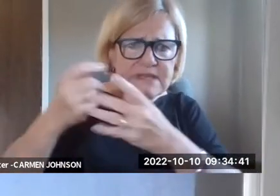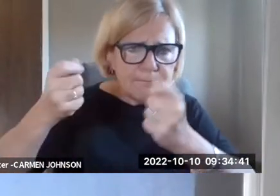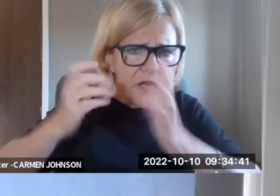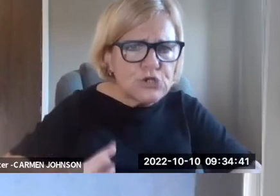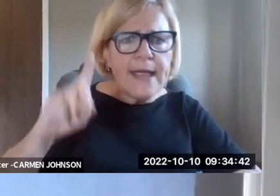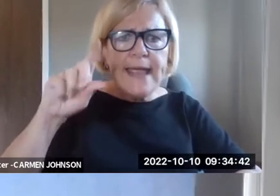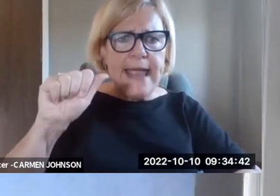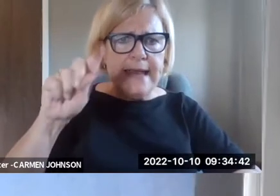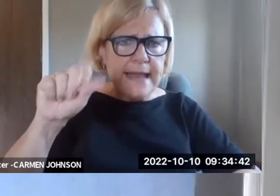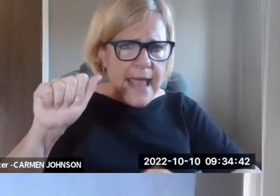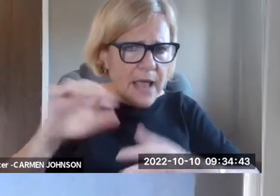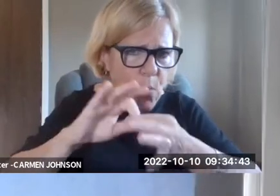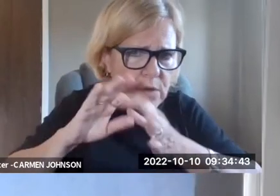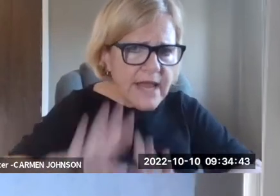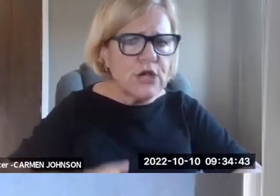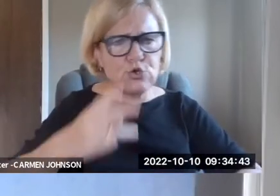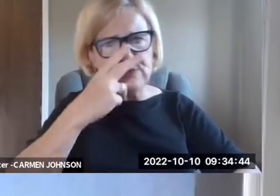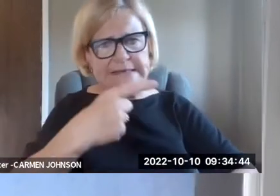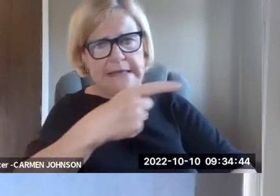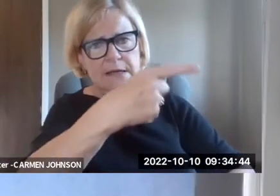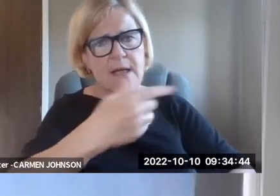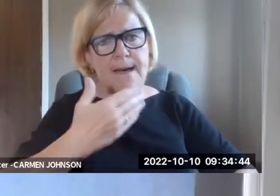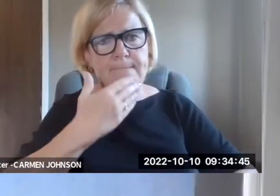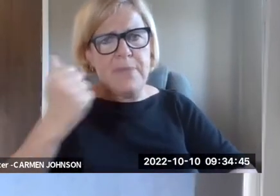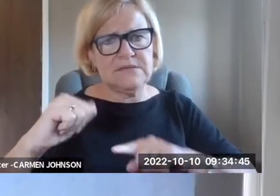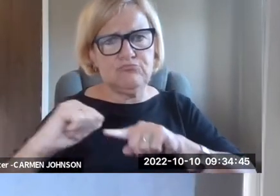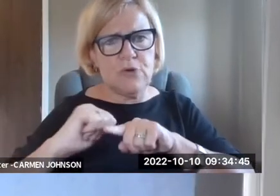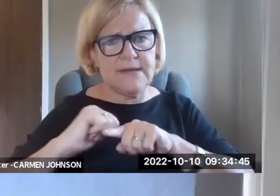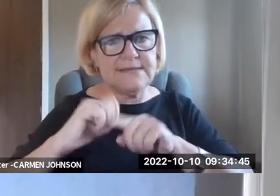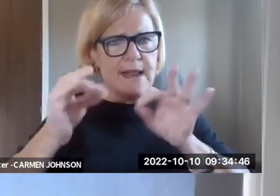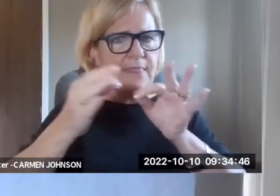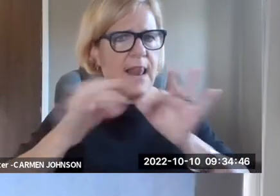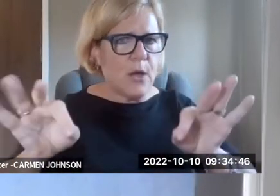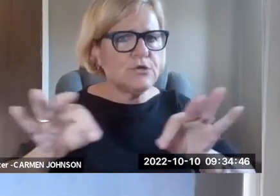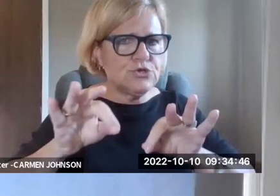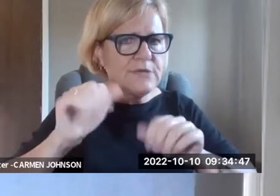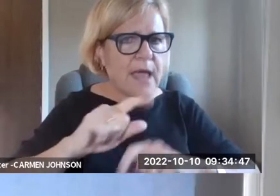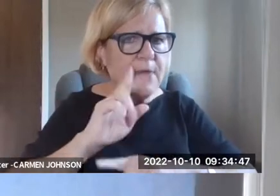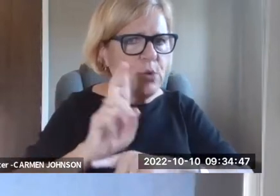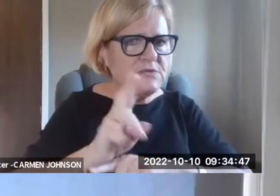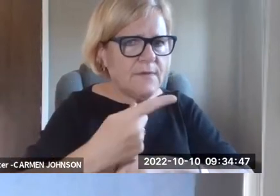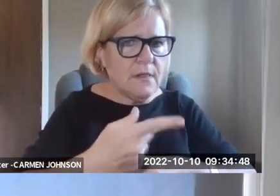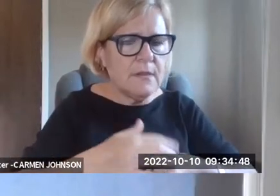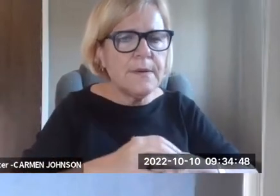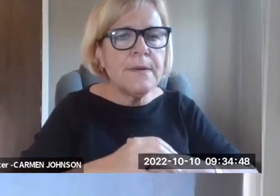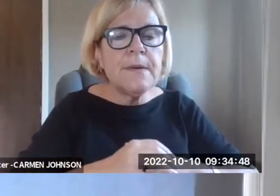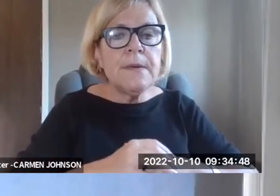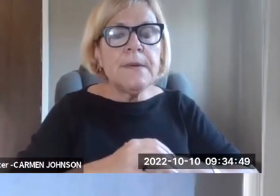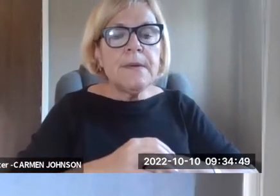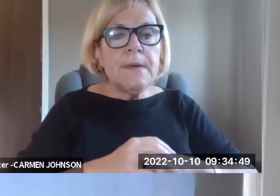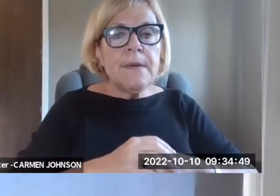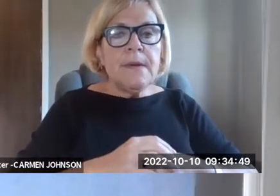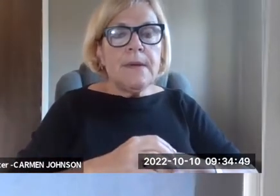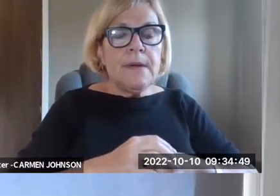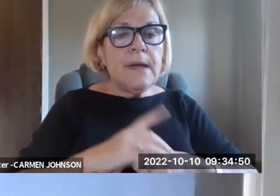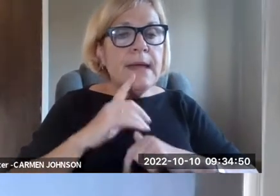Um, and so I, I think this is a, um, a resource for prison administrators, for ADA coordinators to kind of see the,